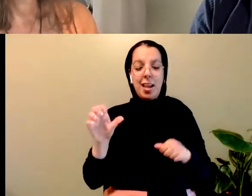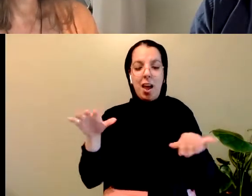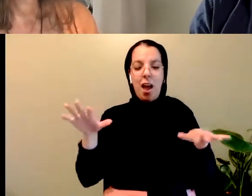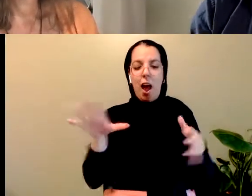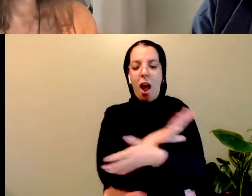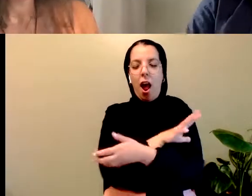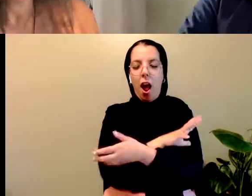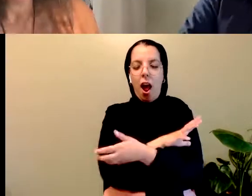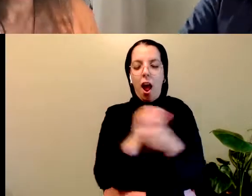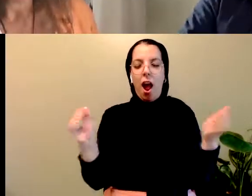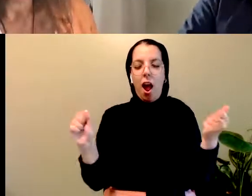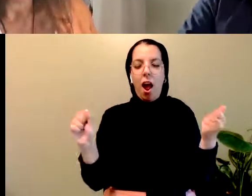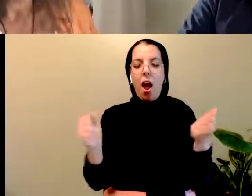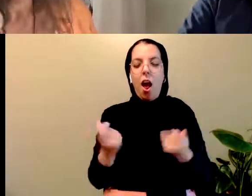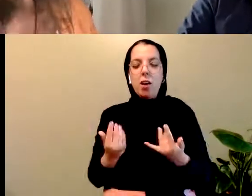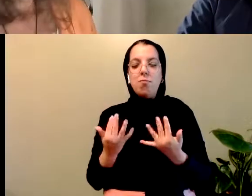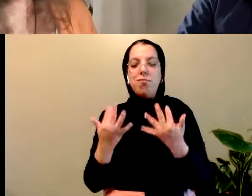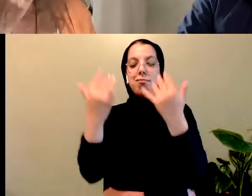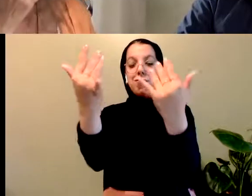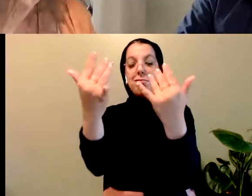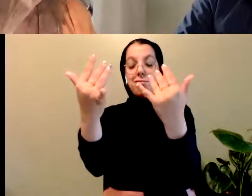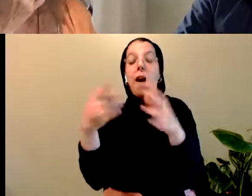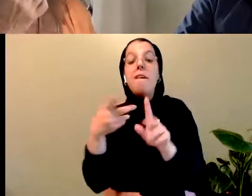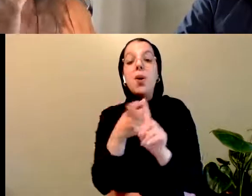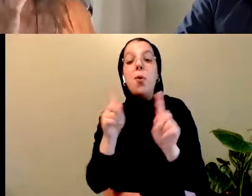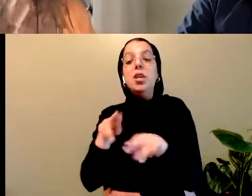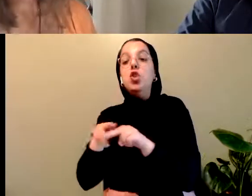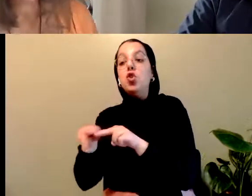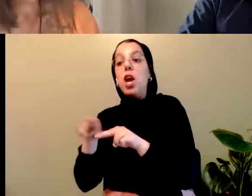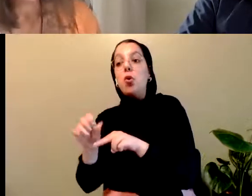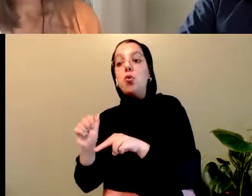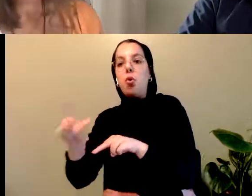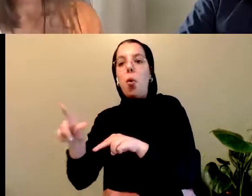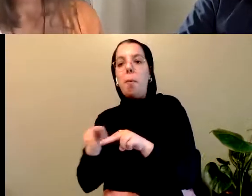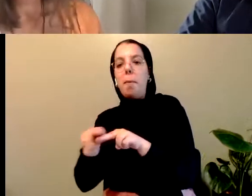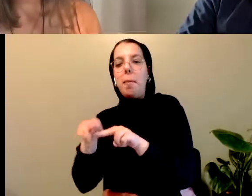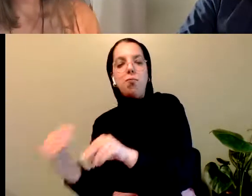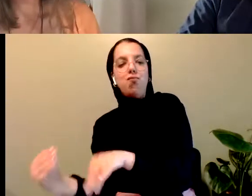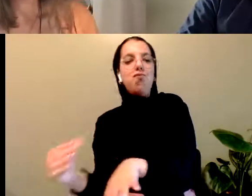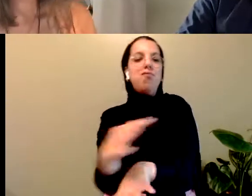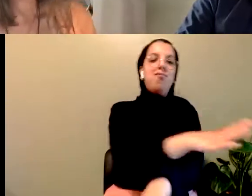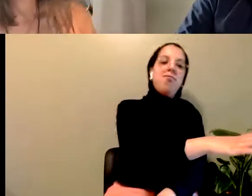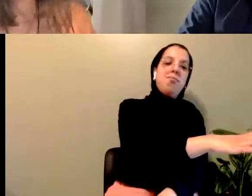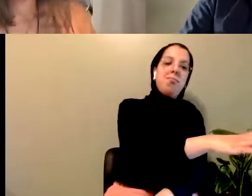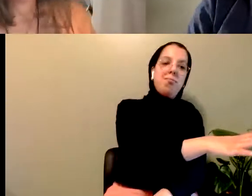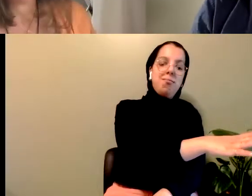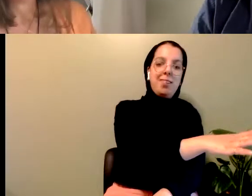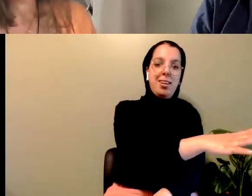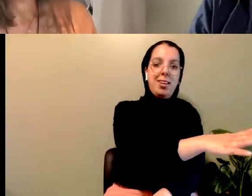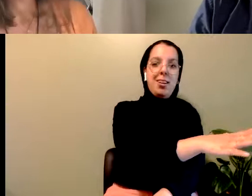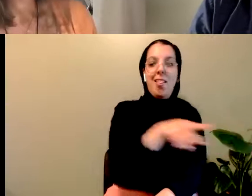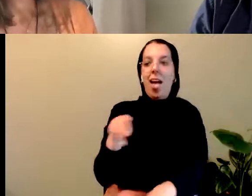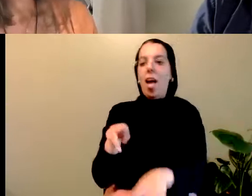a passing train carrying coal down to the coast and off to the furnaces of the world. Although the